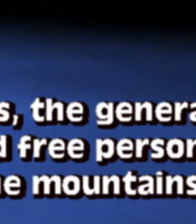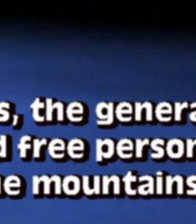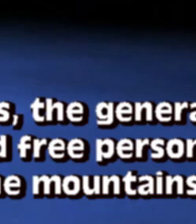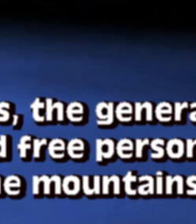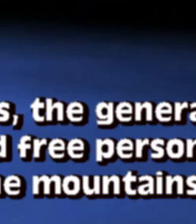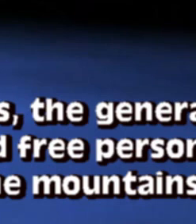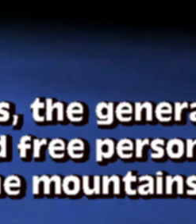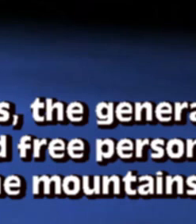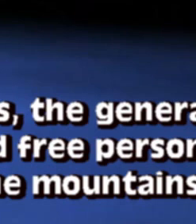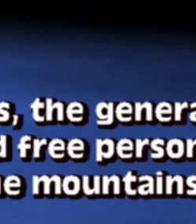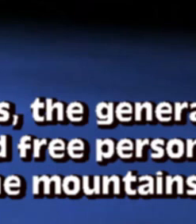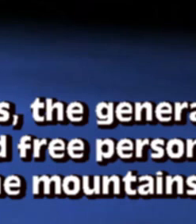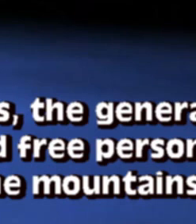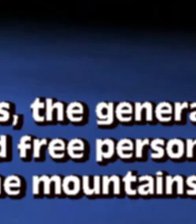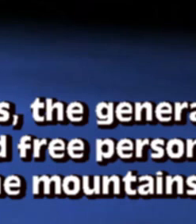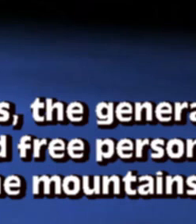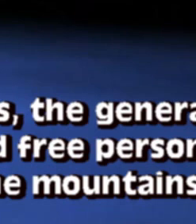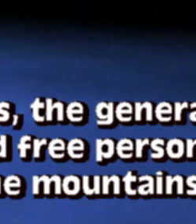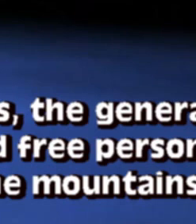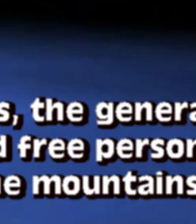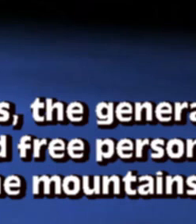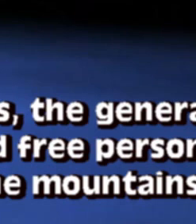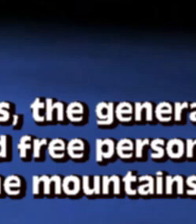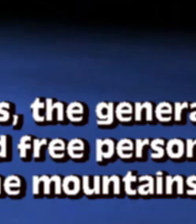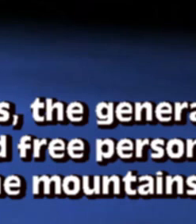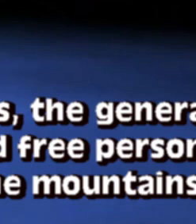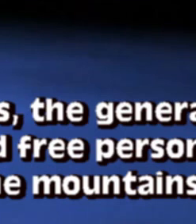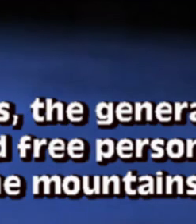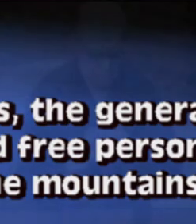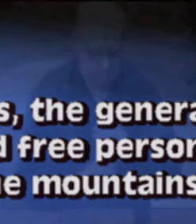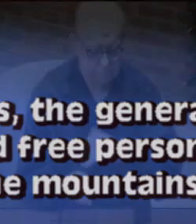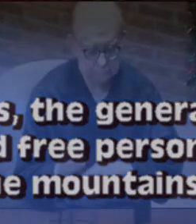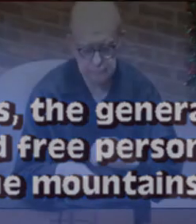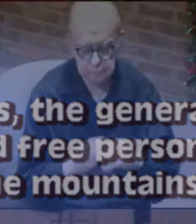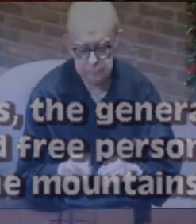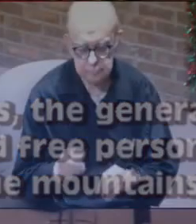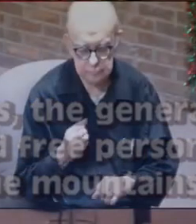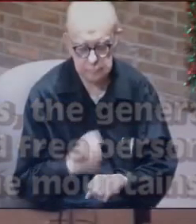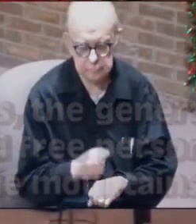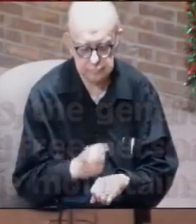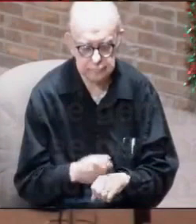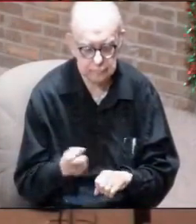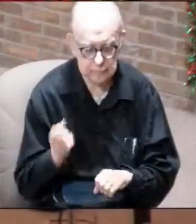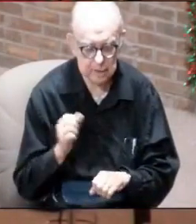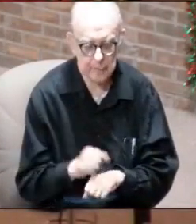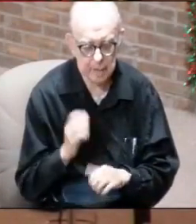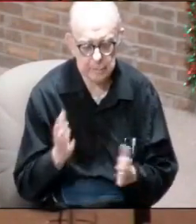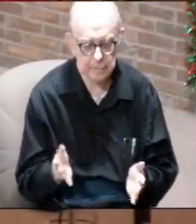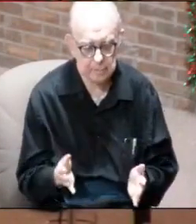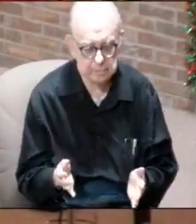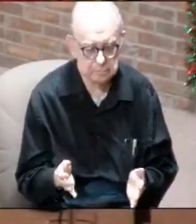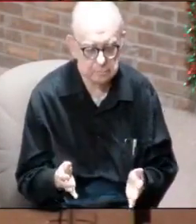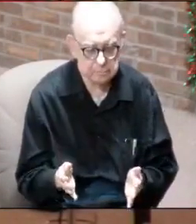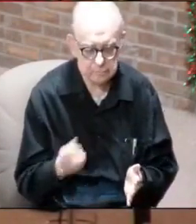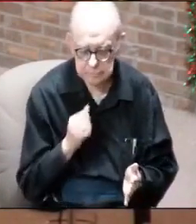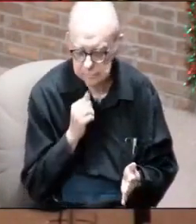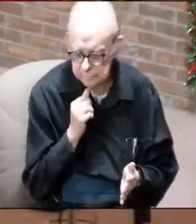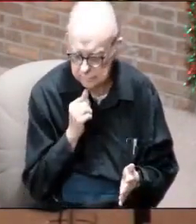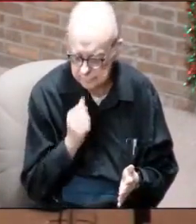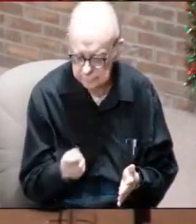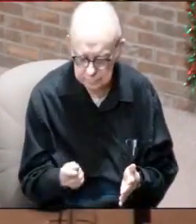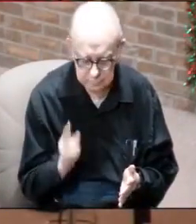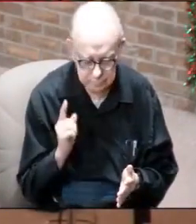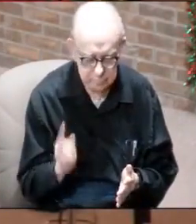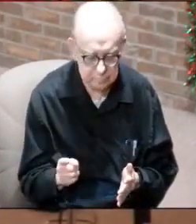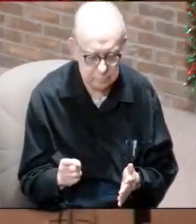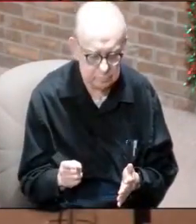slave, every free person hid in the caves and among the rocks of the mountains. It wasn't just